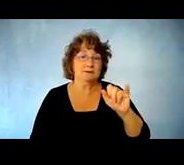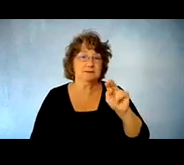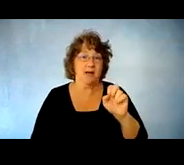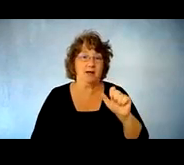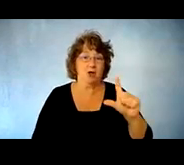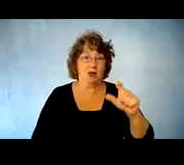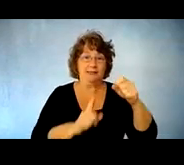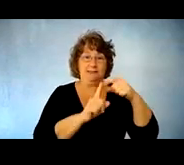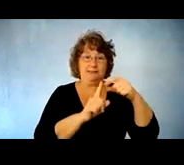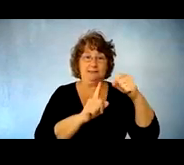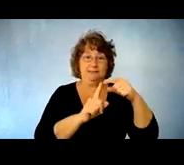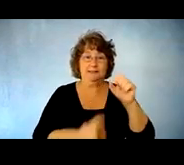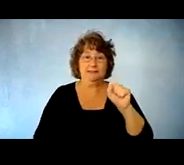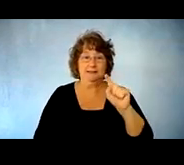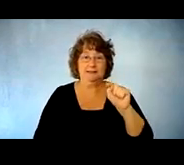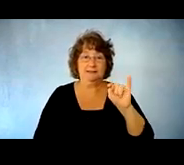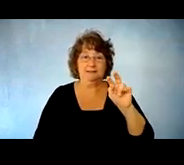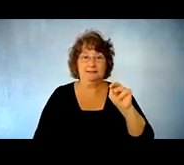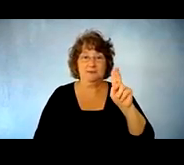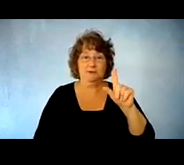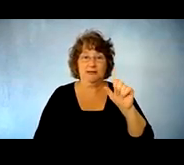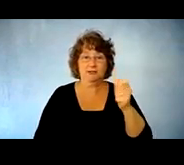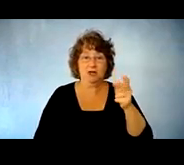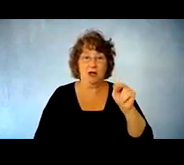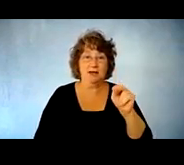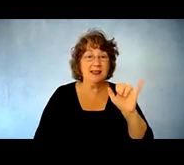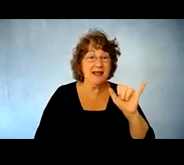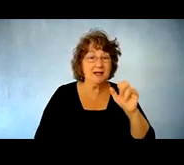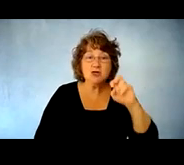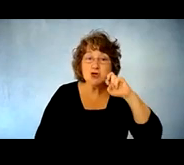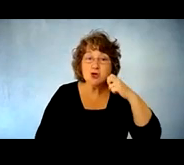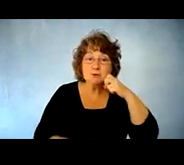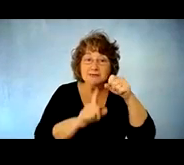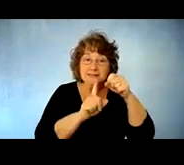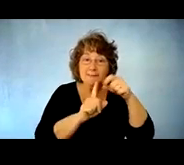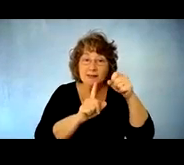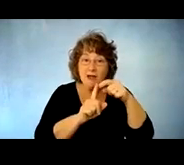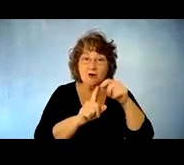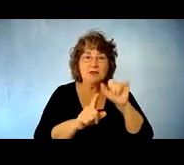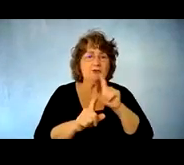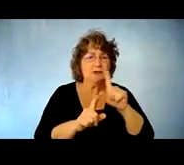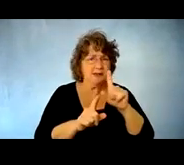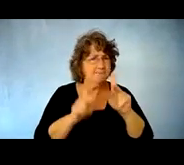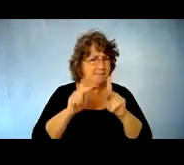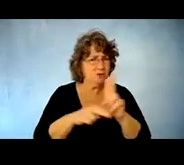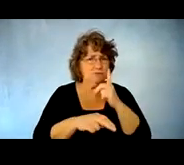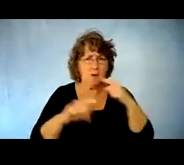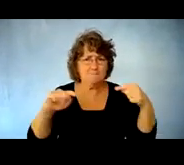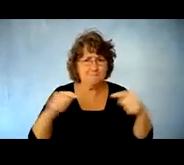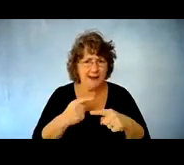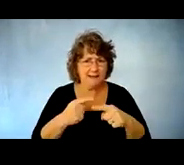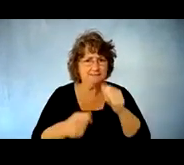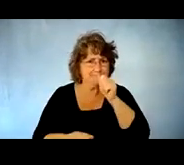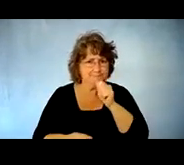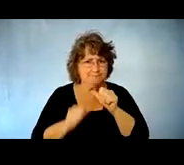nerve stimulators that are often used for pain to try to treat chronic pain in people and what they